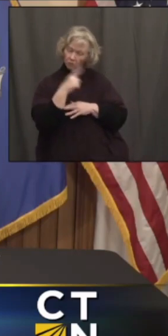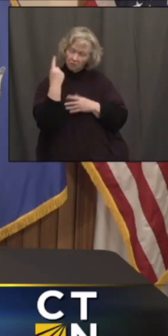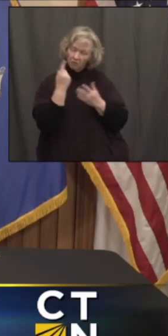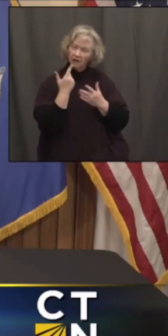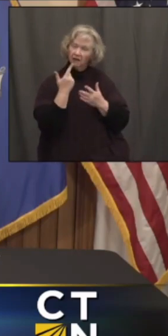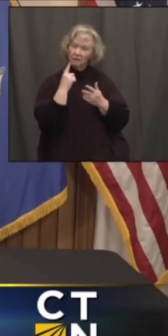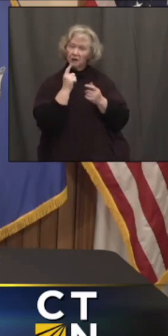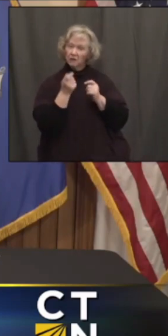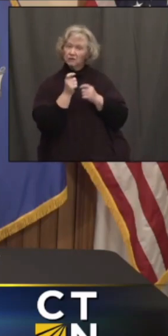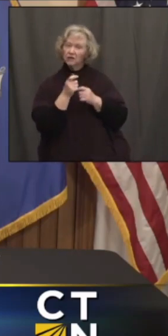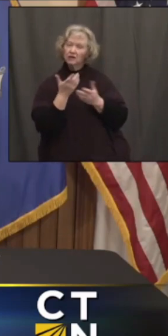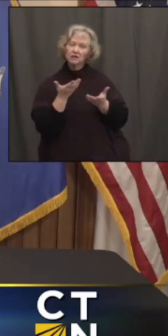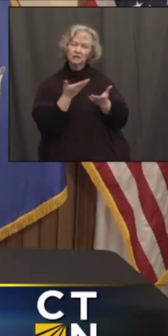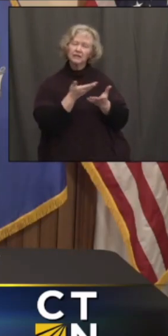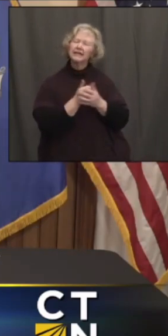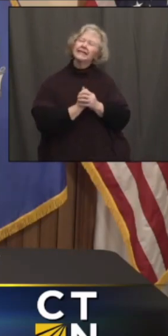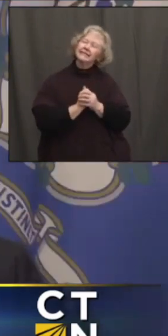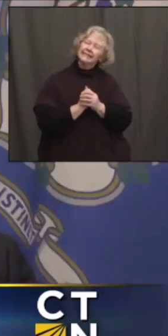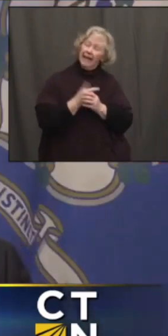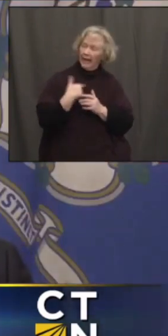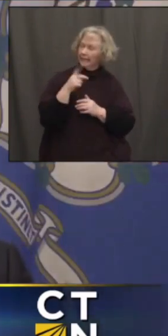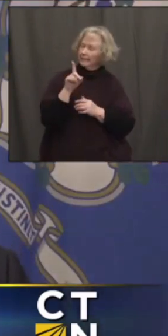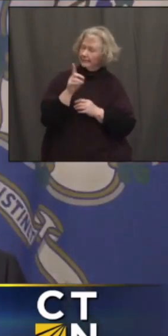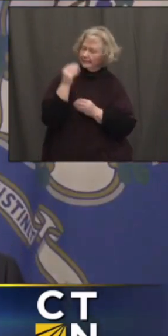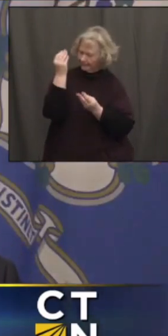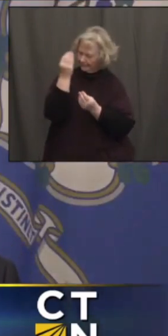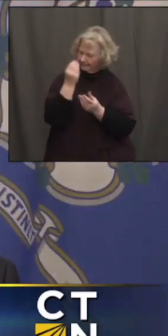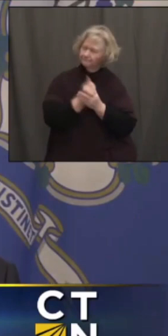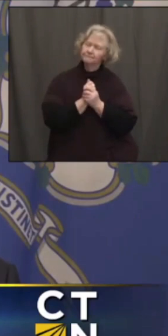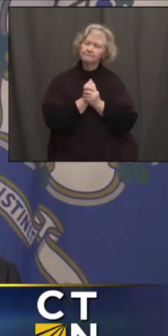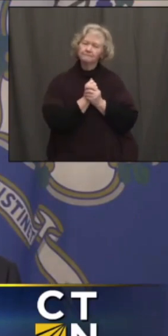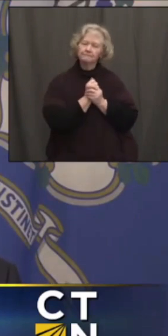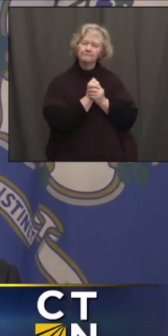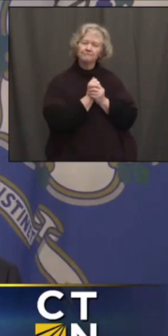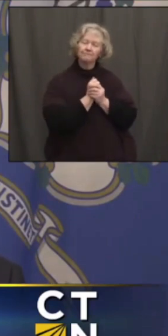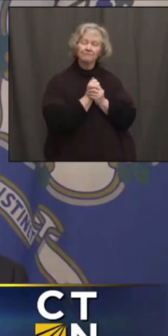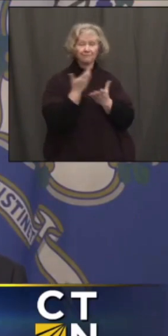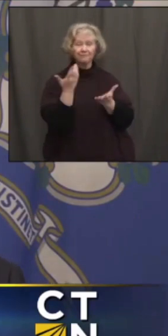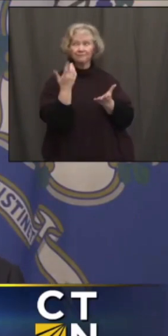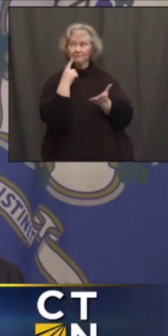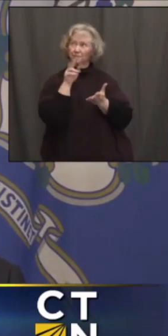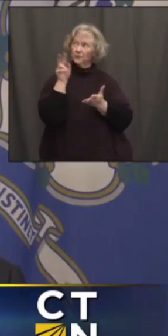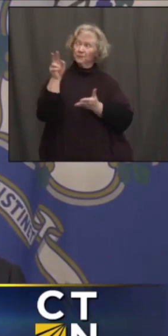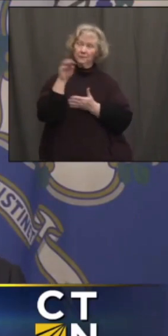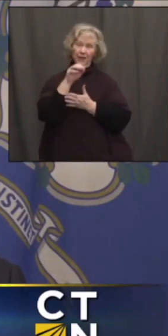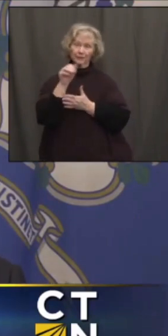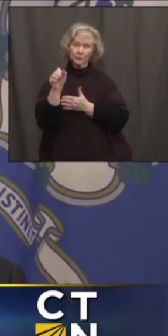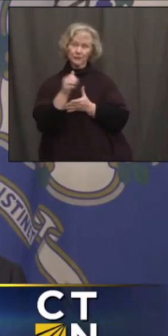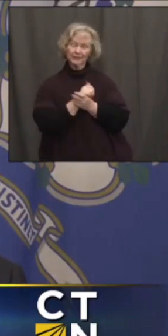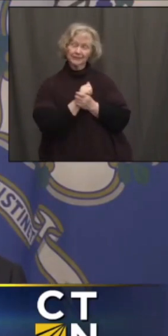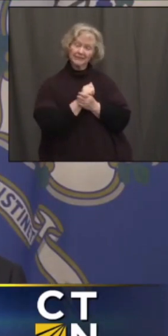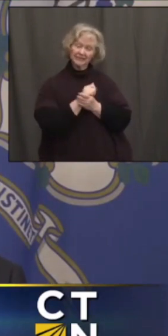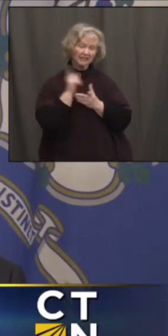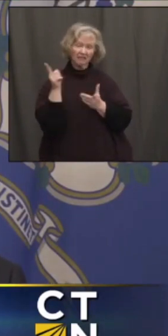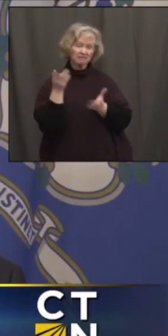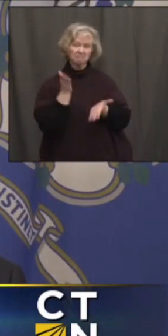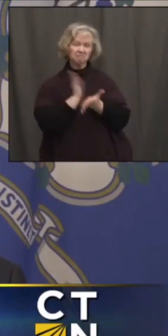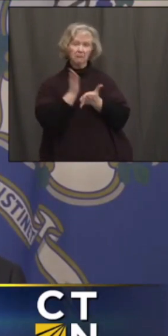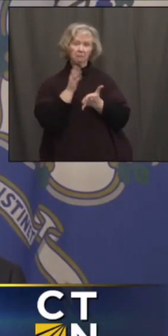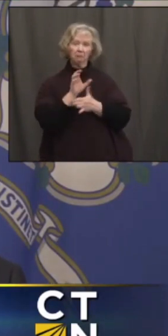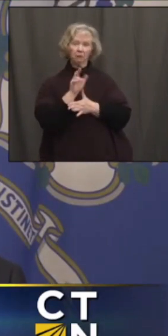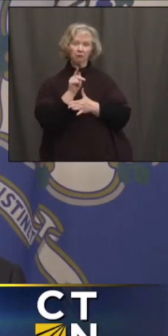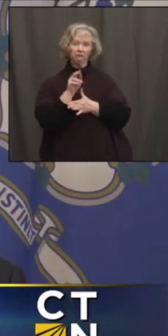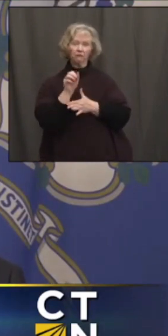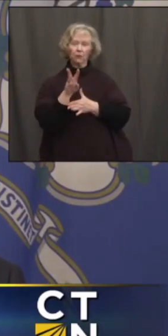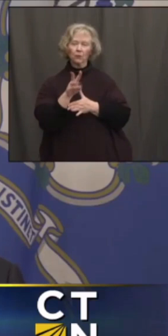Go ahead. I thought about it, and again, you know, Massachusetts lifted it, for example. It just seems to